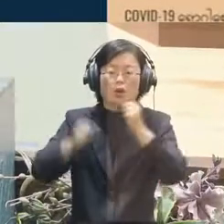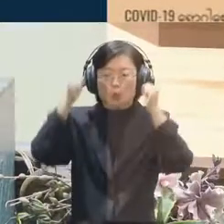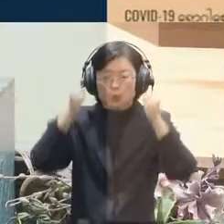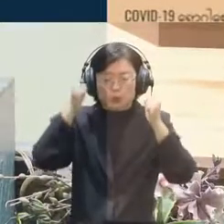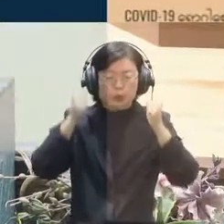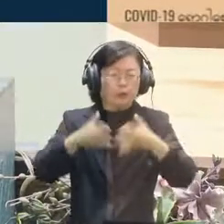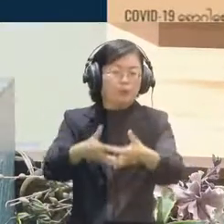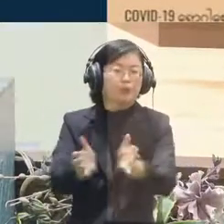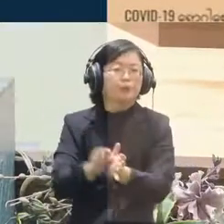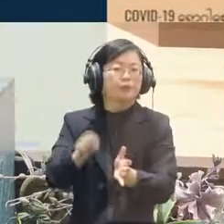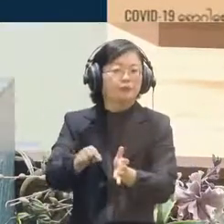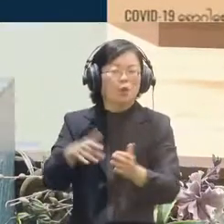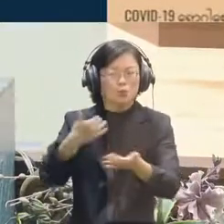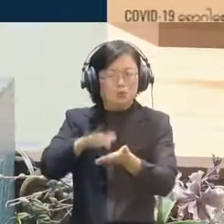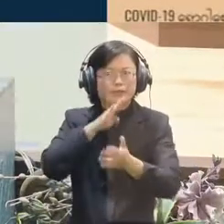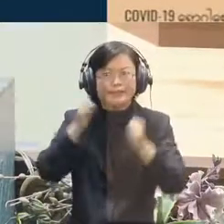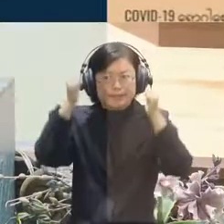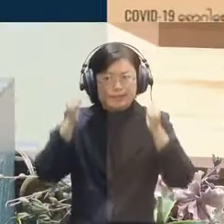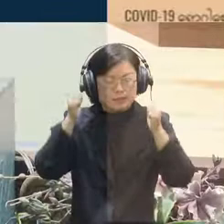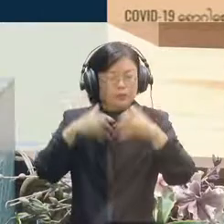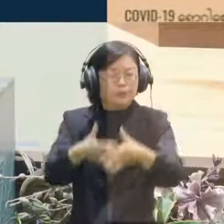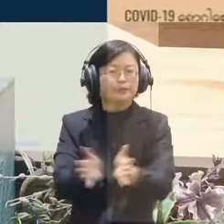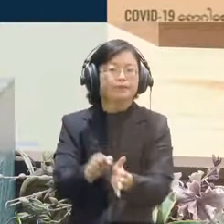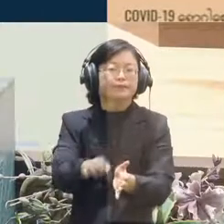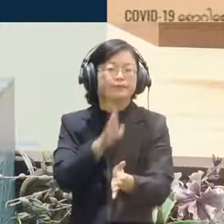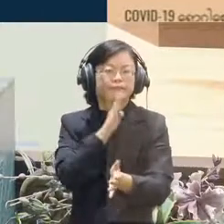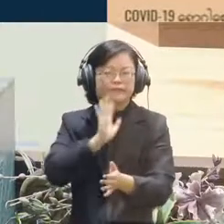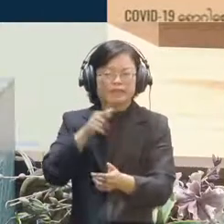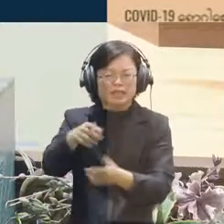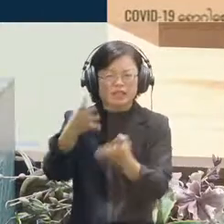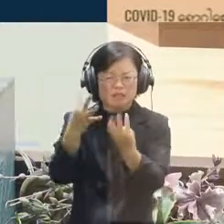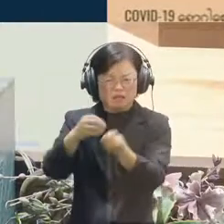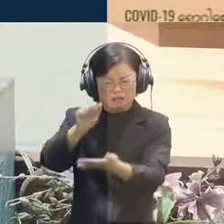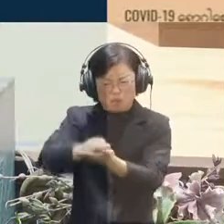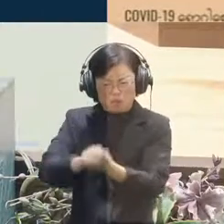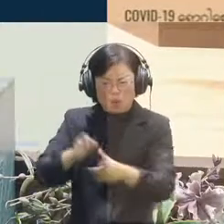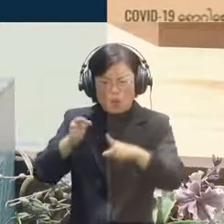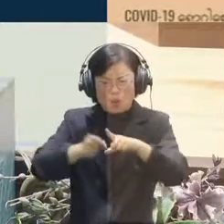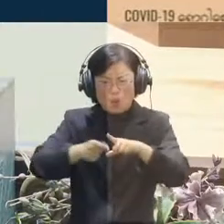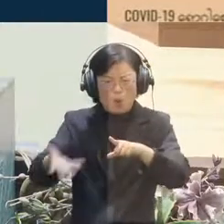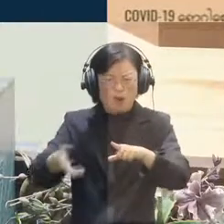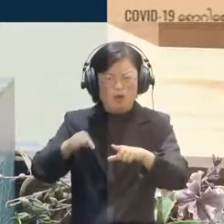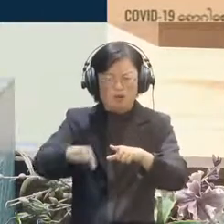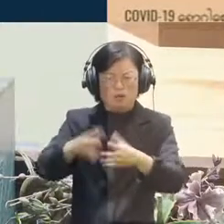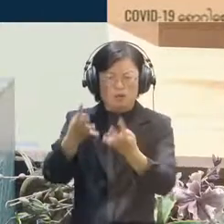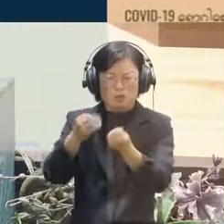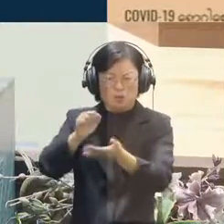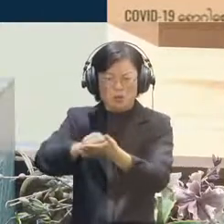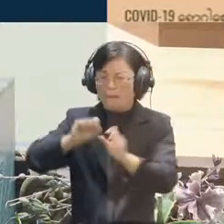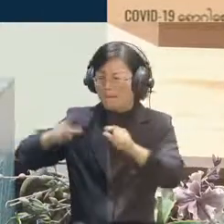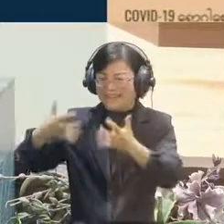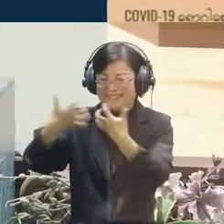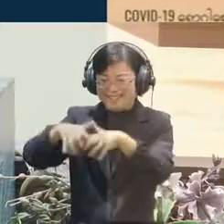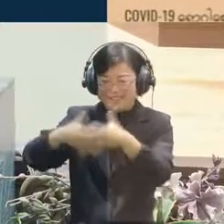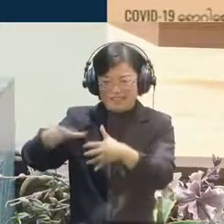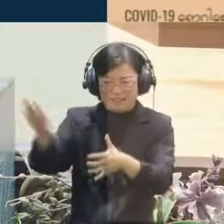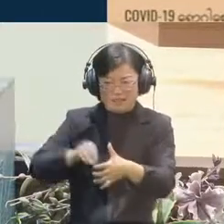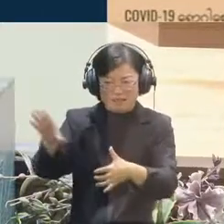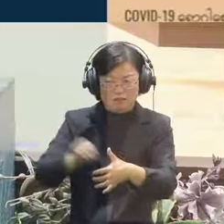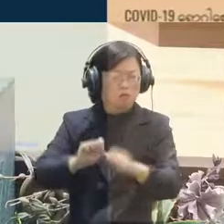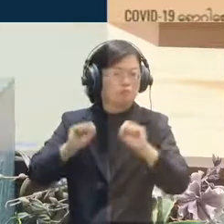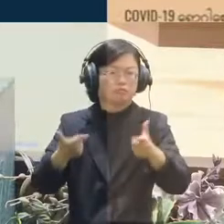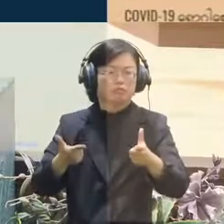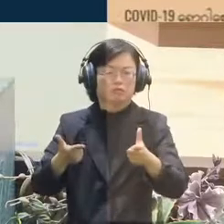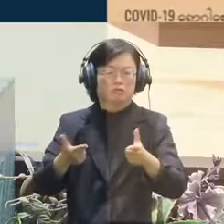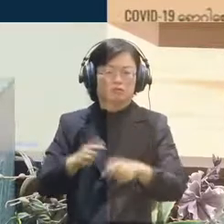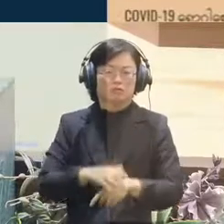But they didn't publish the data in the tabular format but in